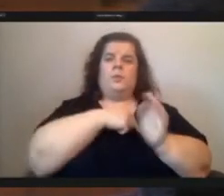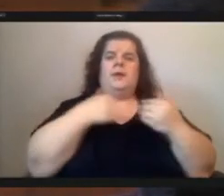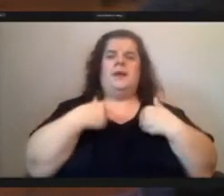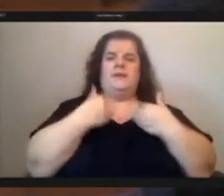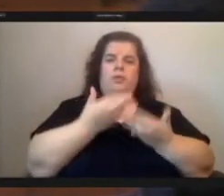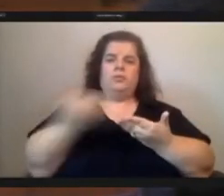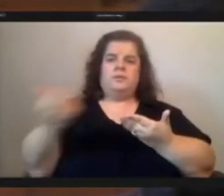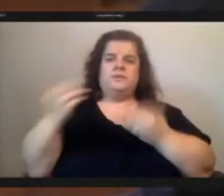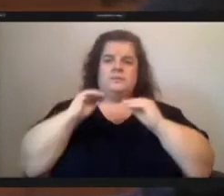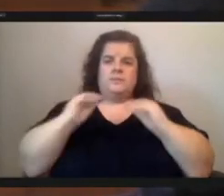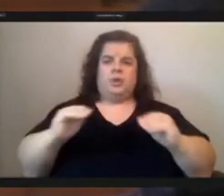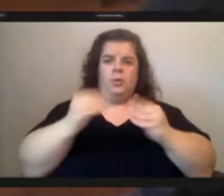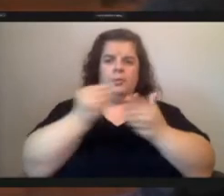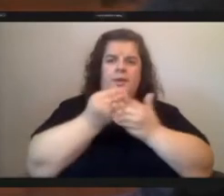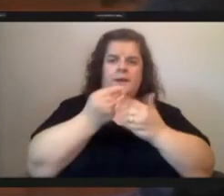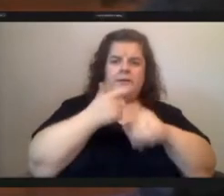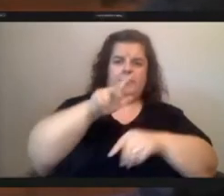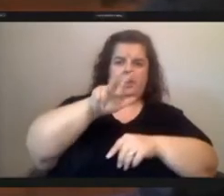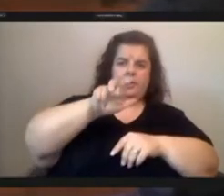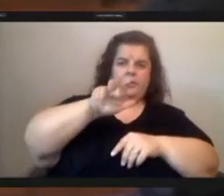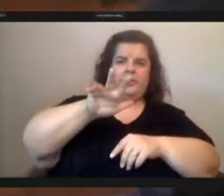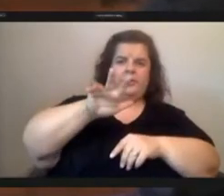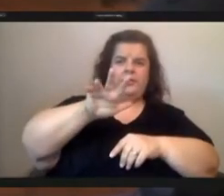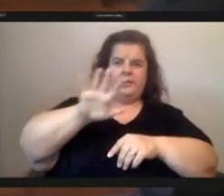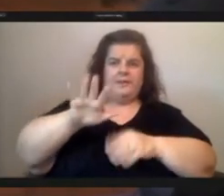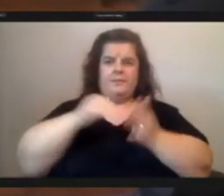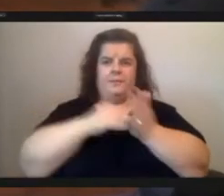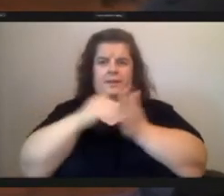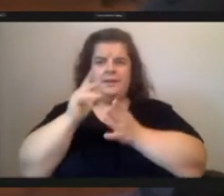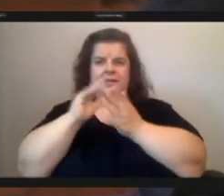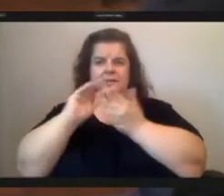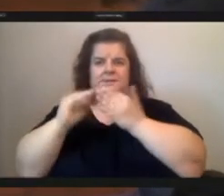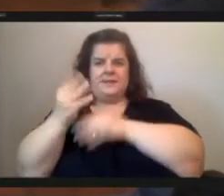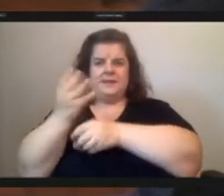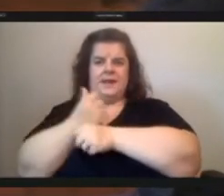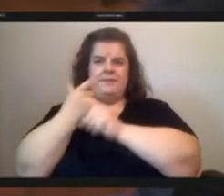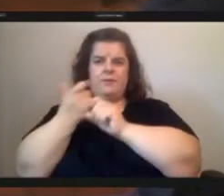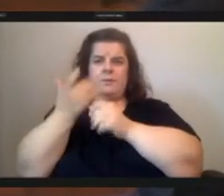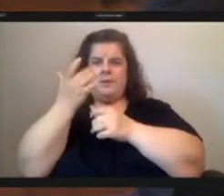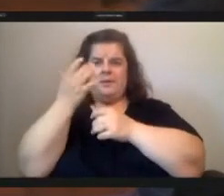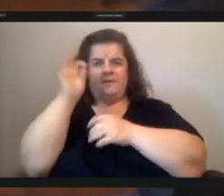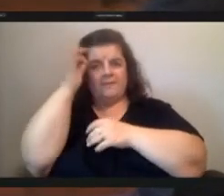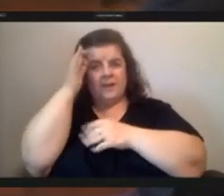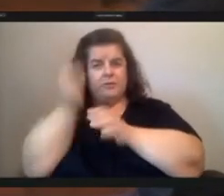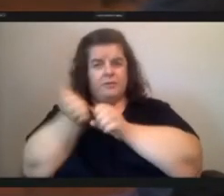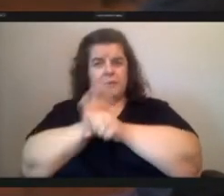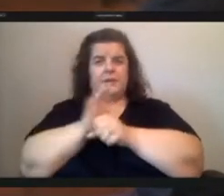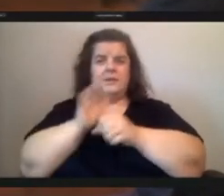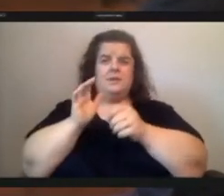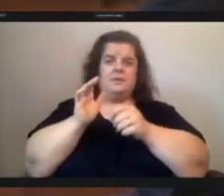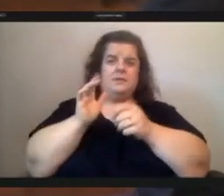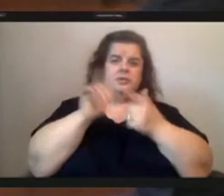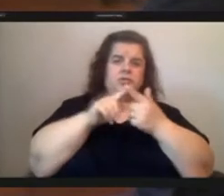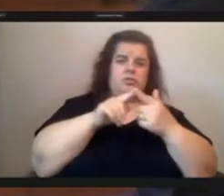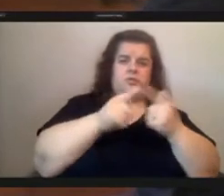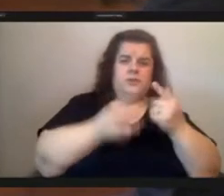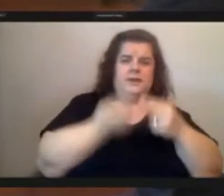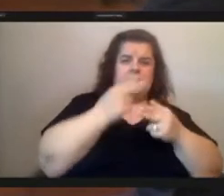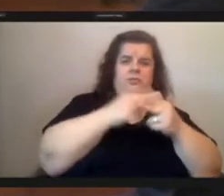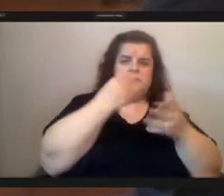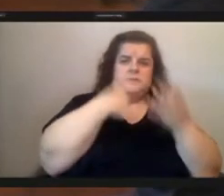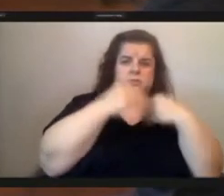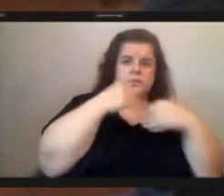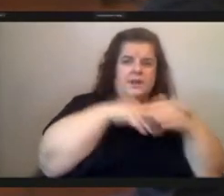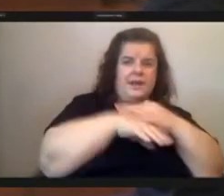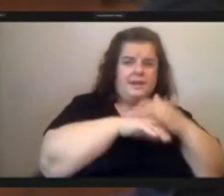single dollar of the 335 million of the city received in federal pandemic funding to date went to increase food access which is why i'm here